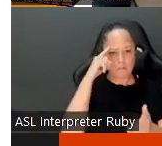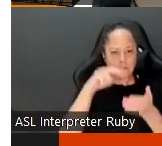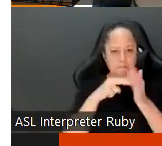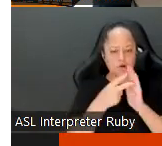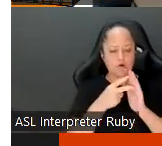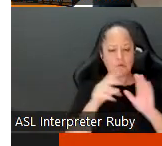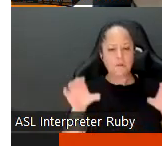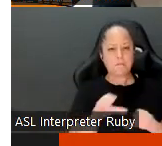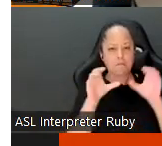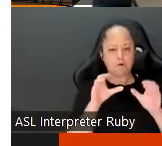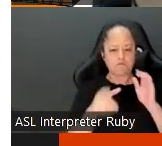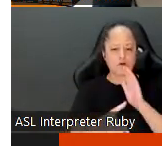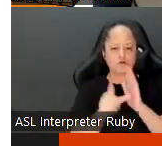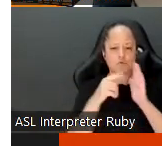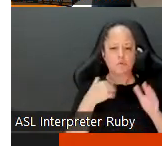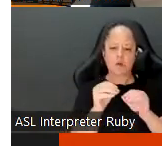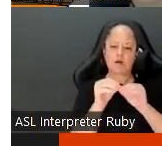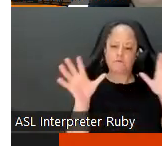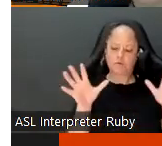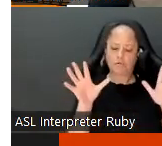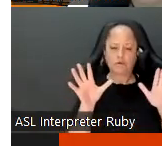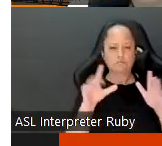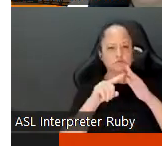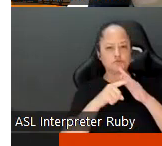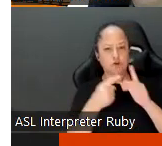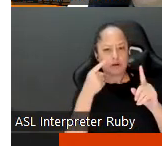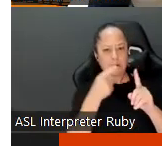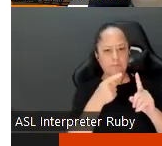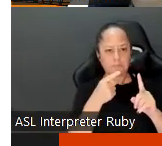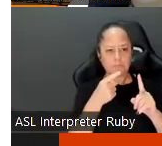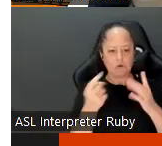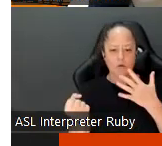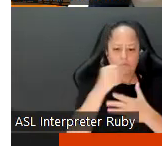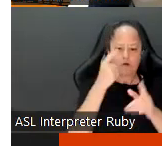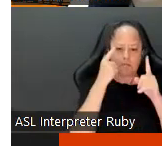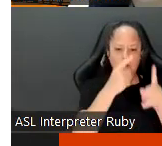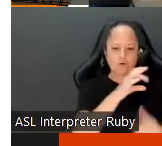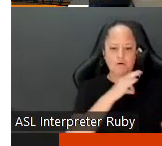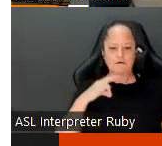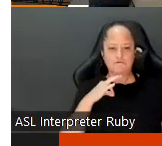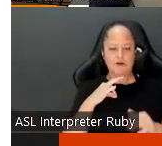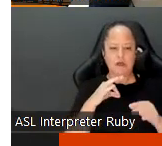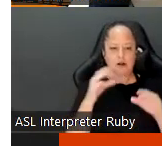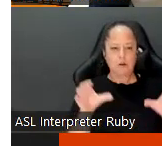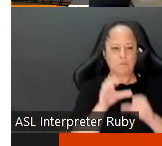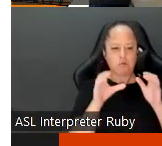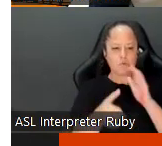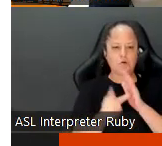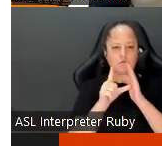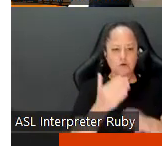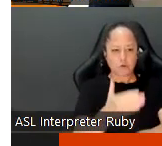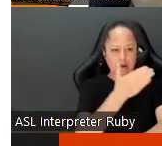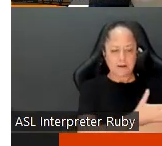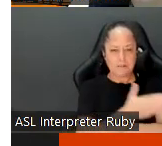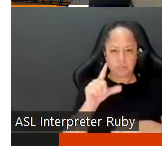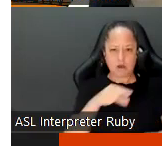performance review just so we have a clear basis of where we're started so the primary goal of faculty performance review is to improve the quality of the